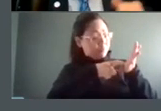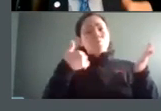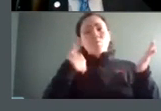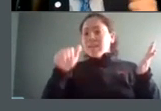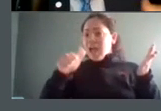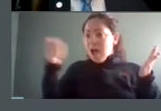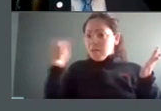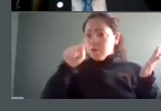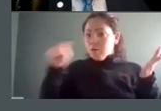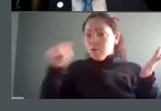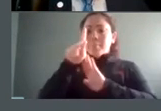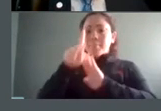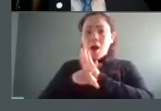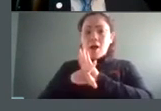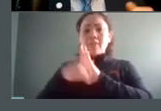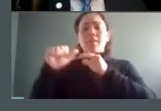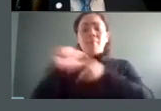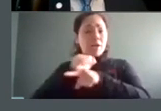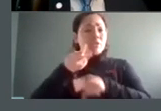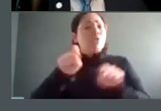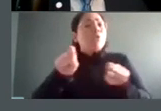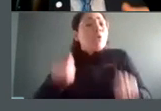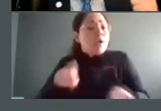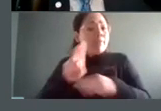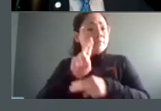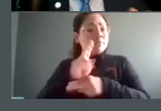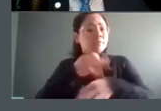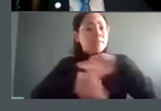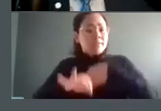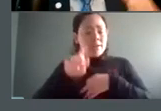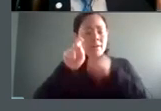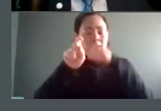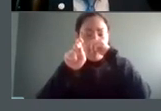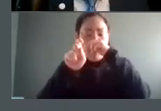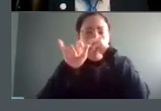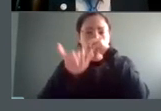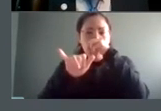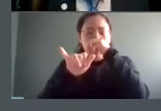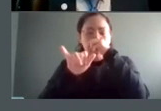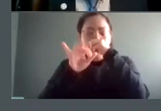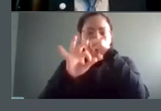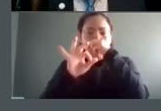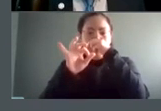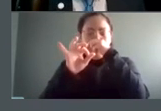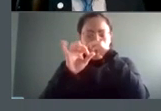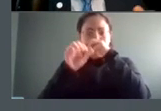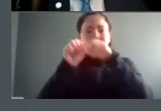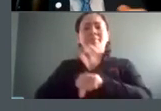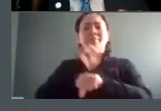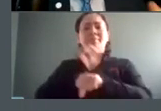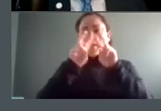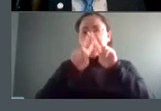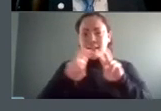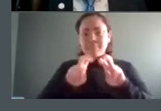less discriminatory practice or criteria that could have been used that is still job related and consistent with business necessity and would have